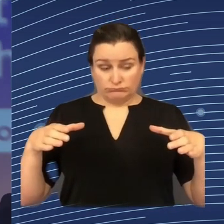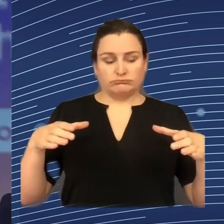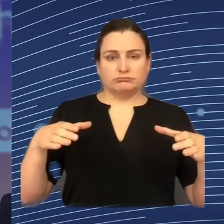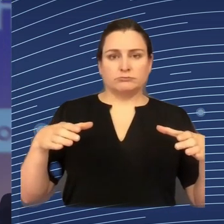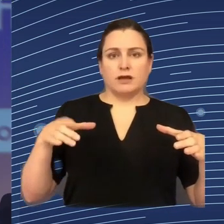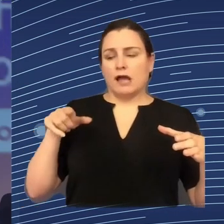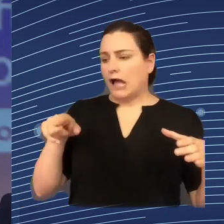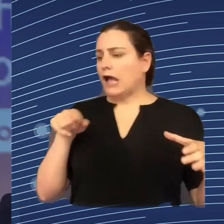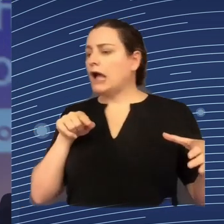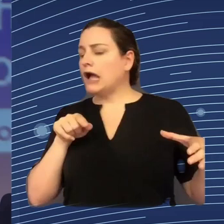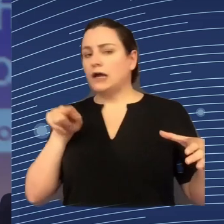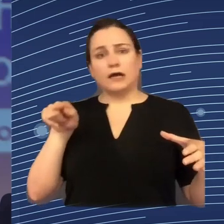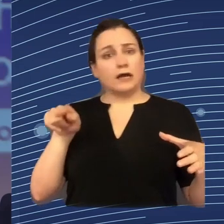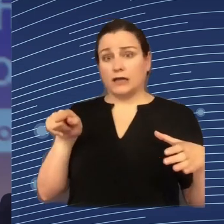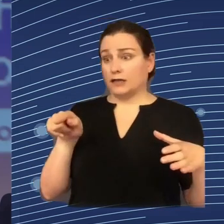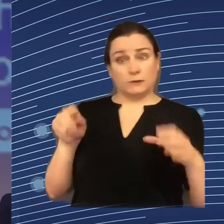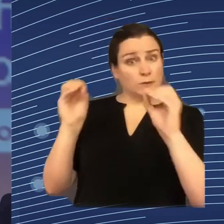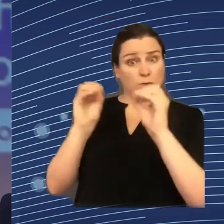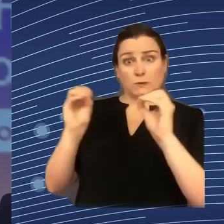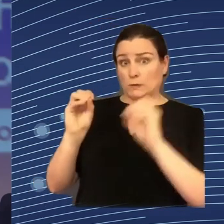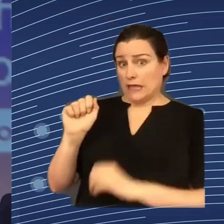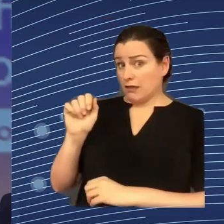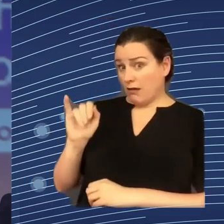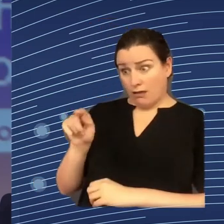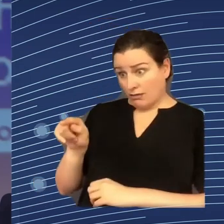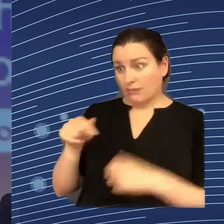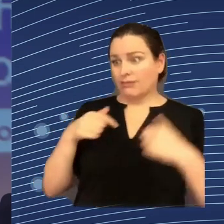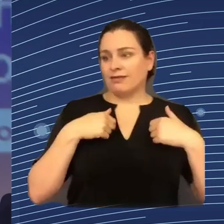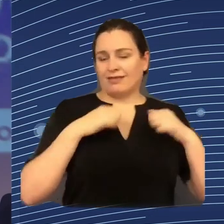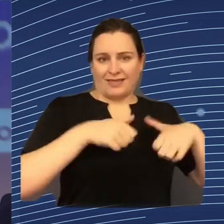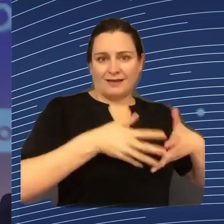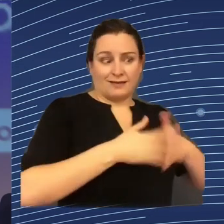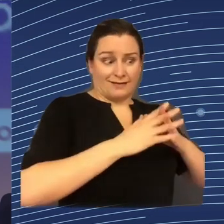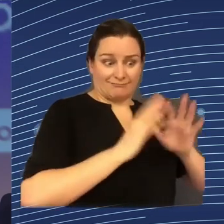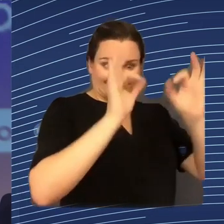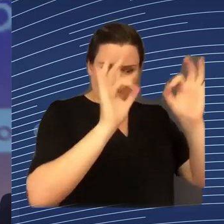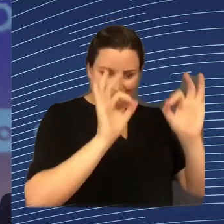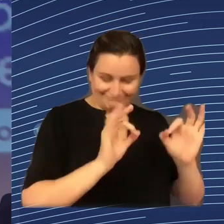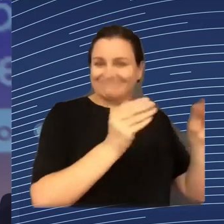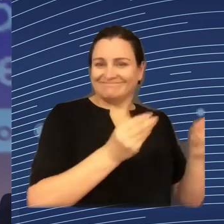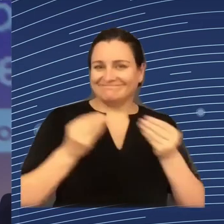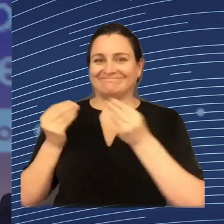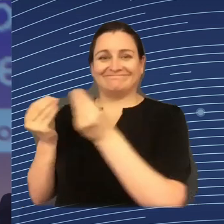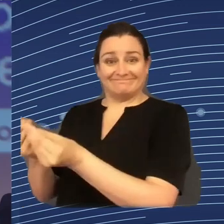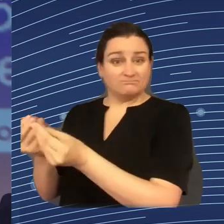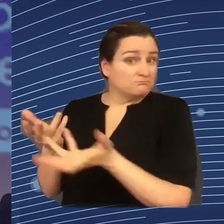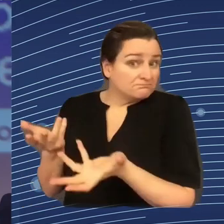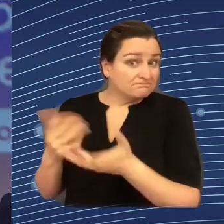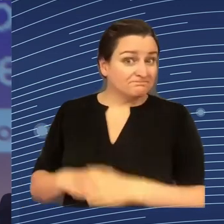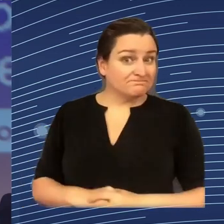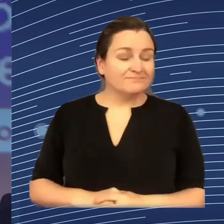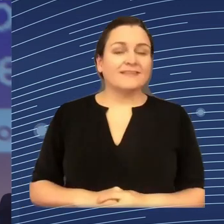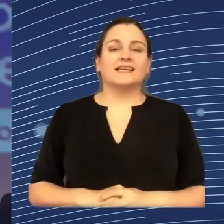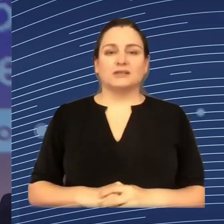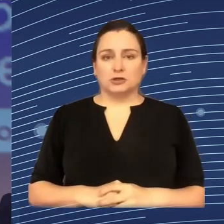the workplace? And that's the question of the design of those tools. Some of you who know perhaps a little bit better about other